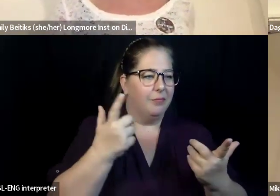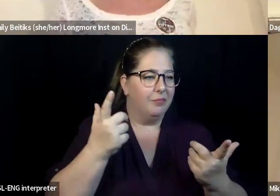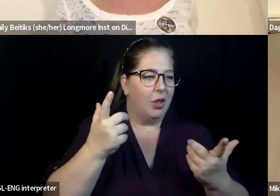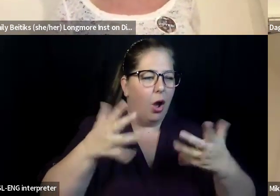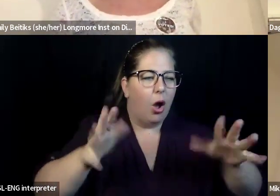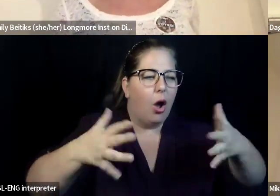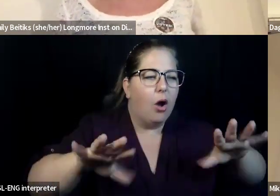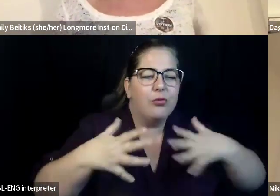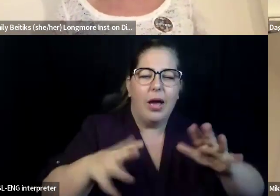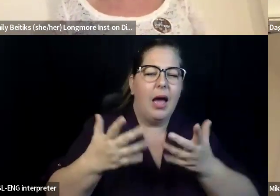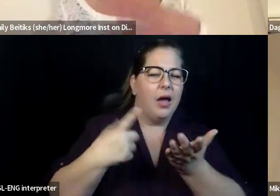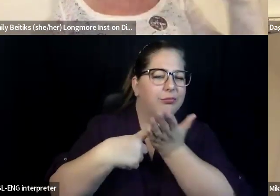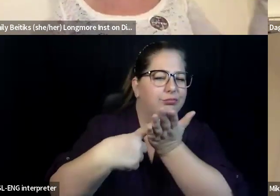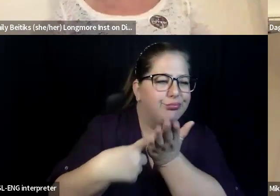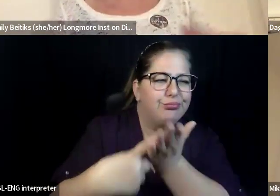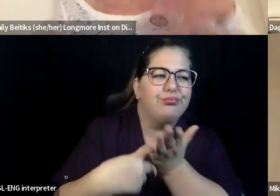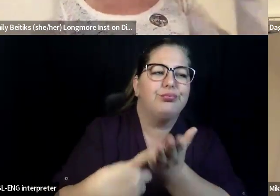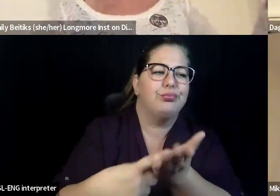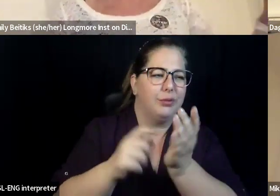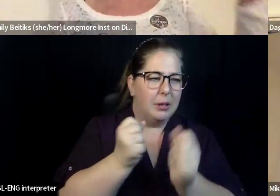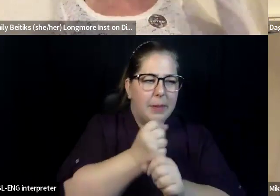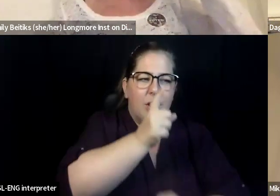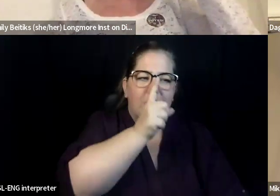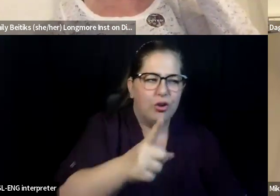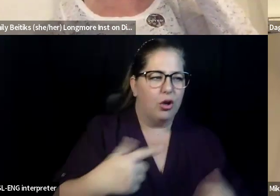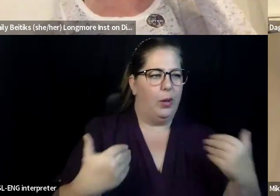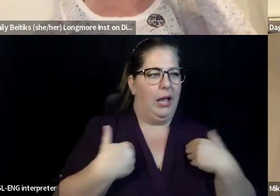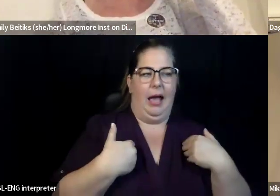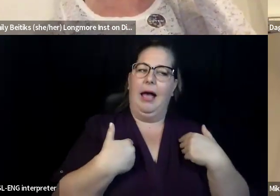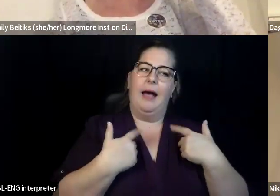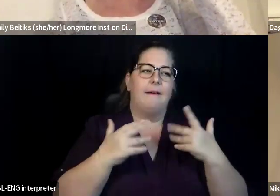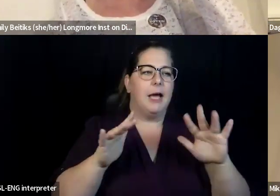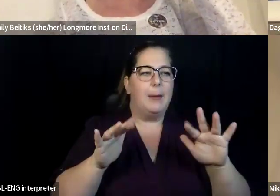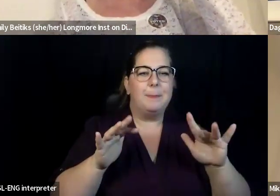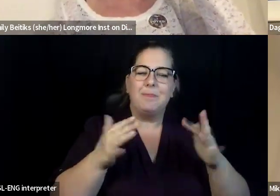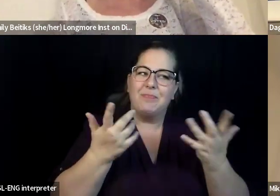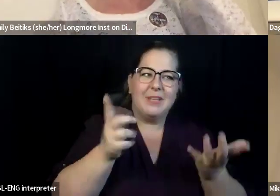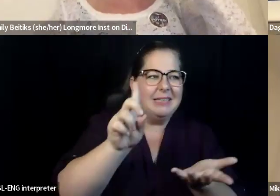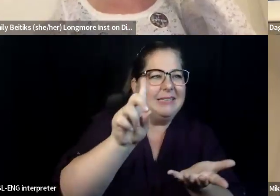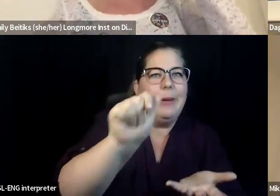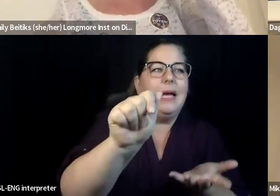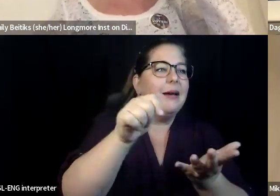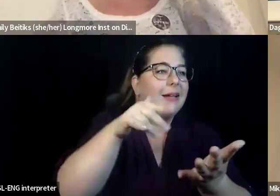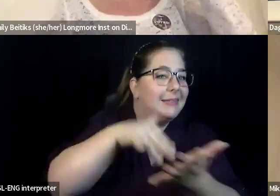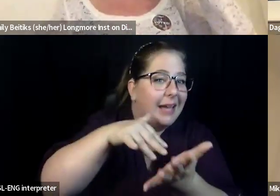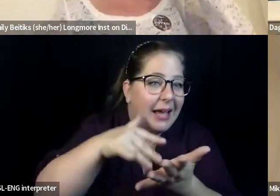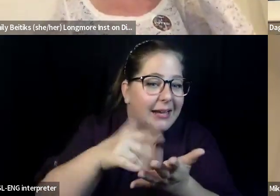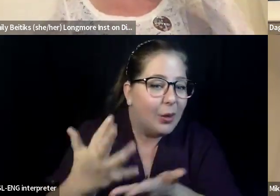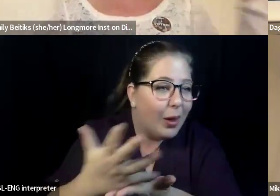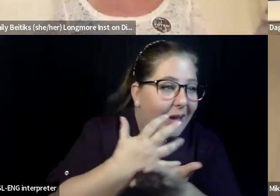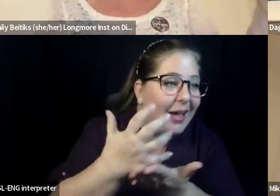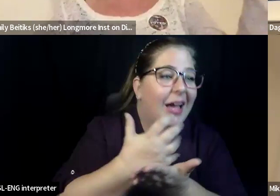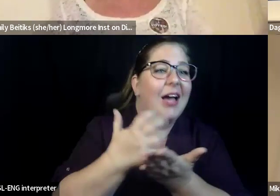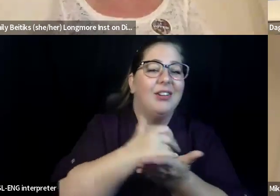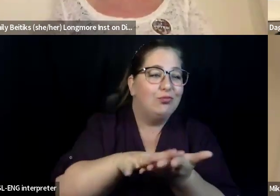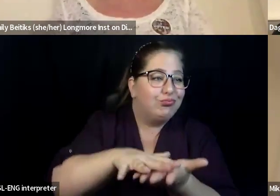sure that we, um, have a, uh, exciting disability studies collection there and disability justice, um, books, uh,